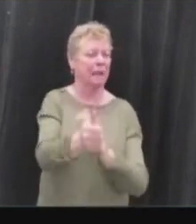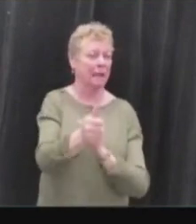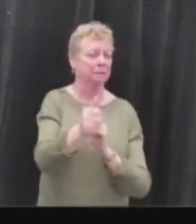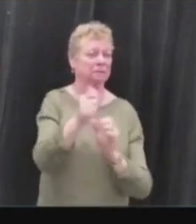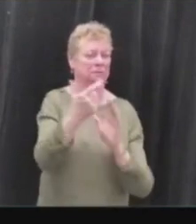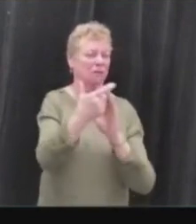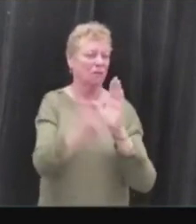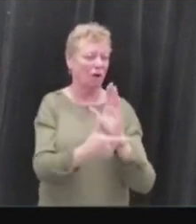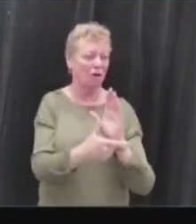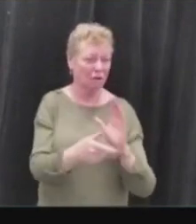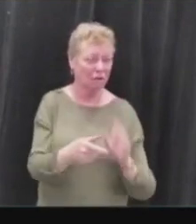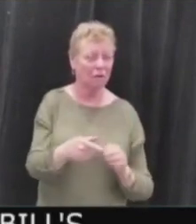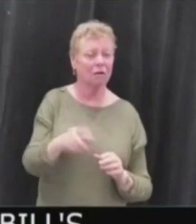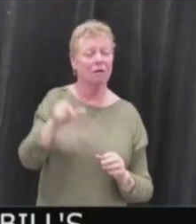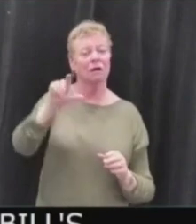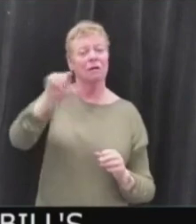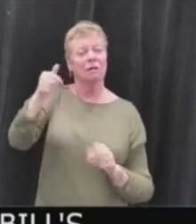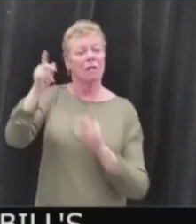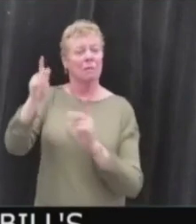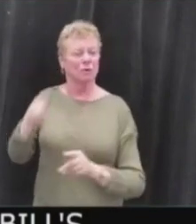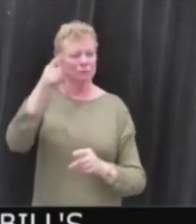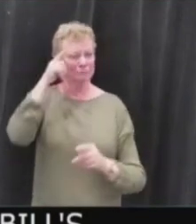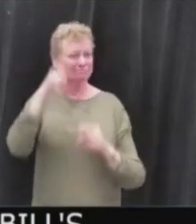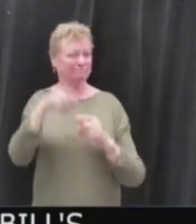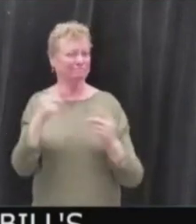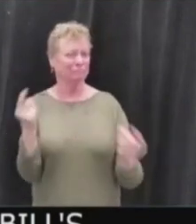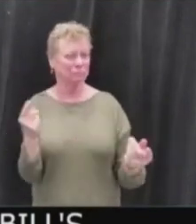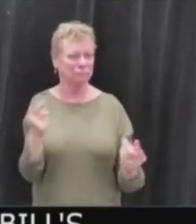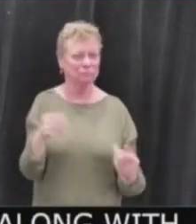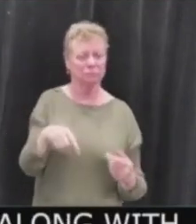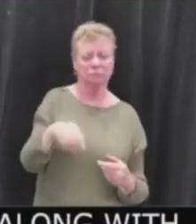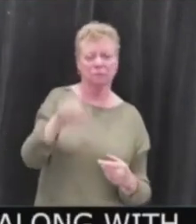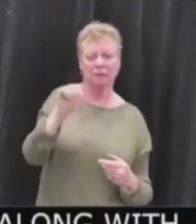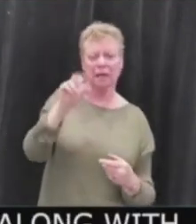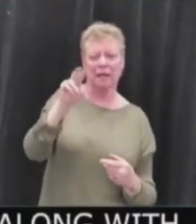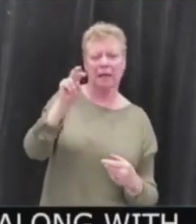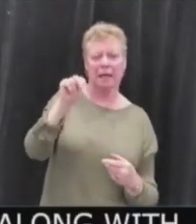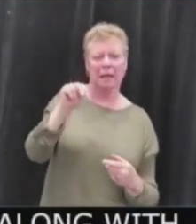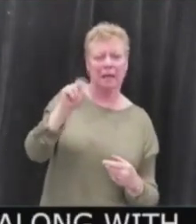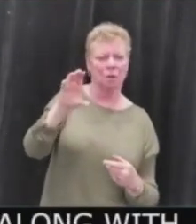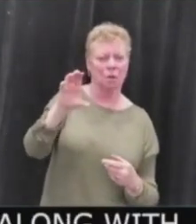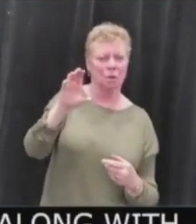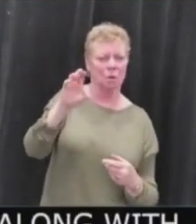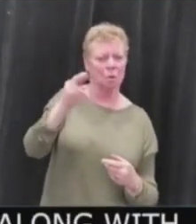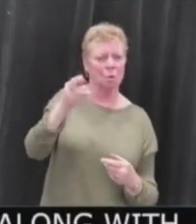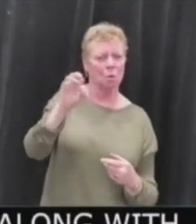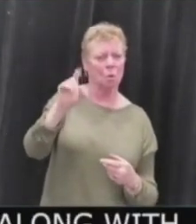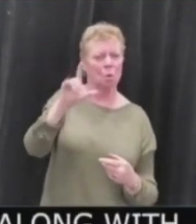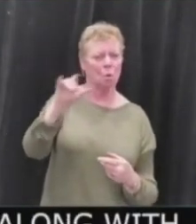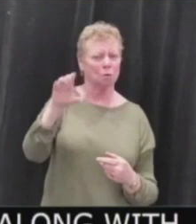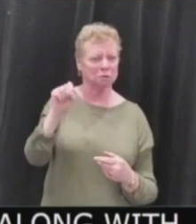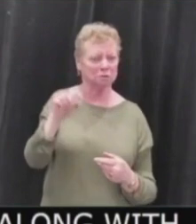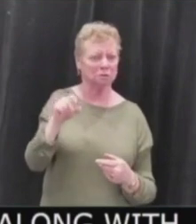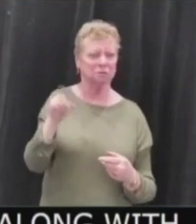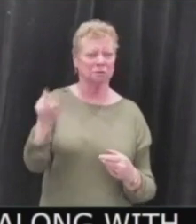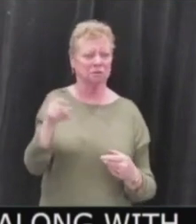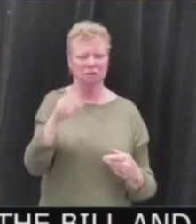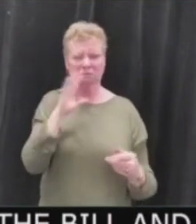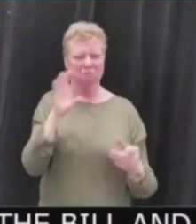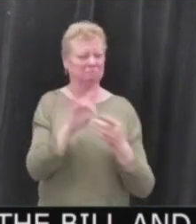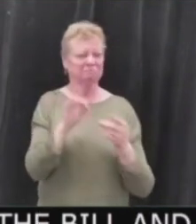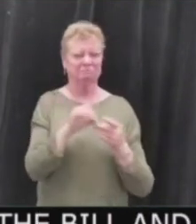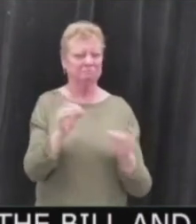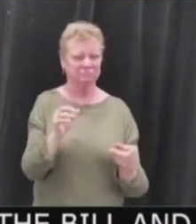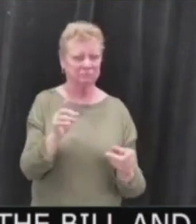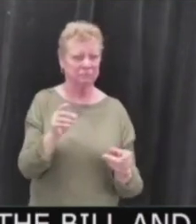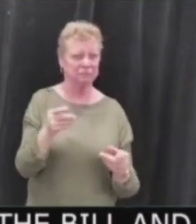another senator who wasn't going along with this was Ann Cools, and she spoke eloquently against the bill and criticized the idea of a criminal penalty for not